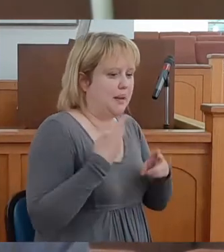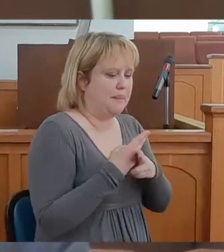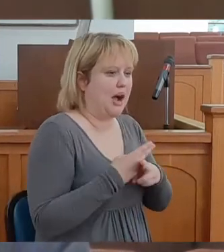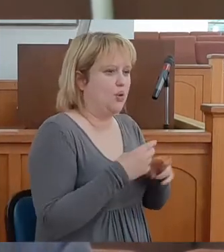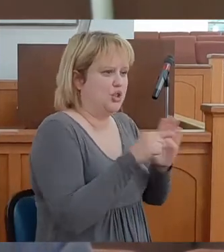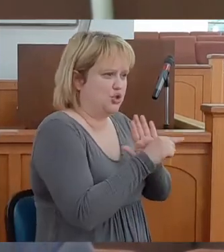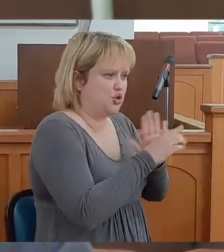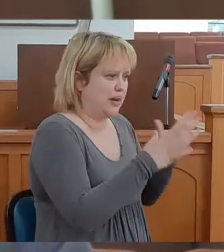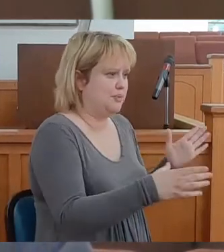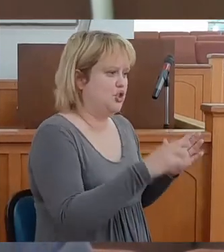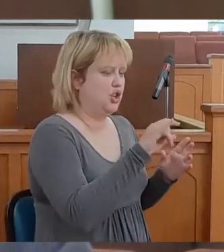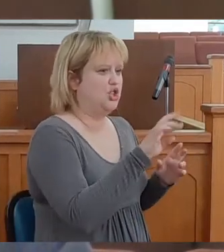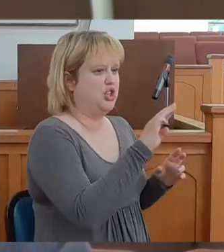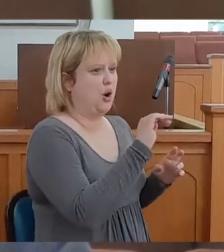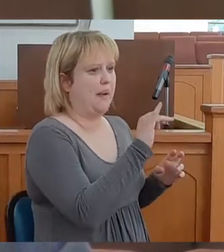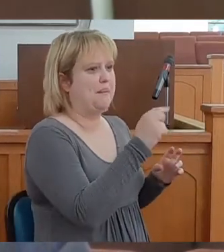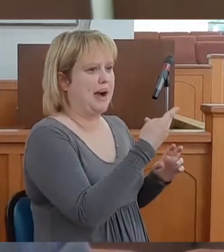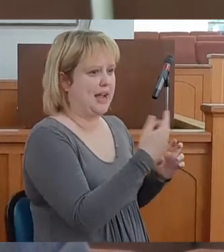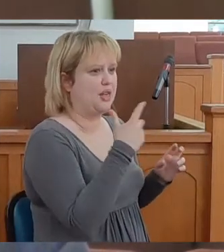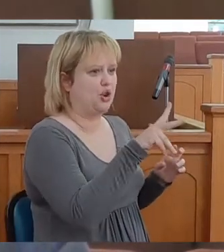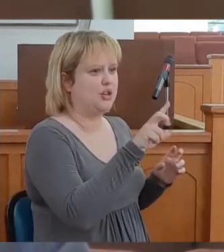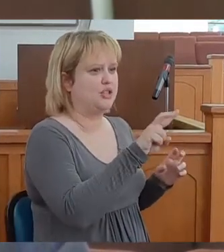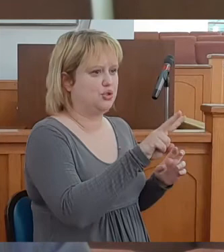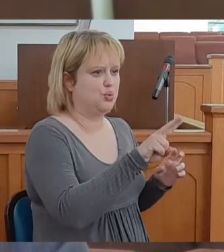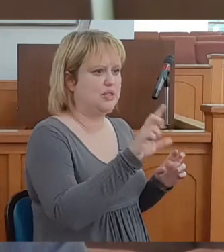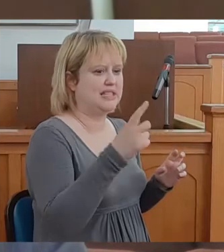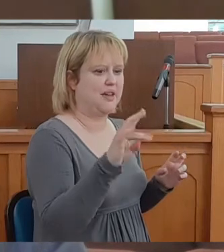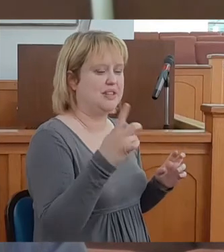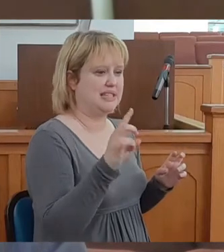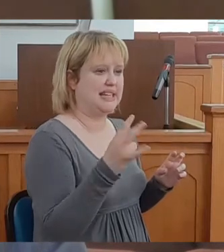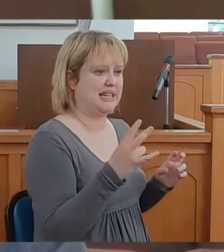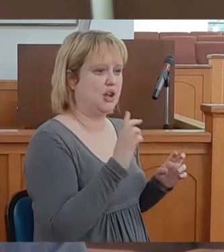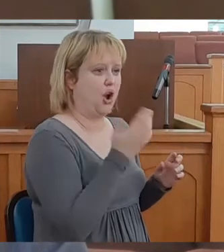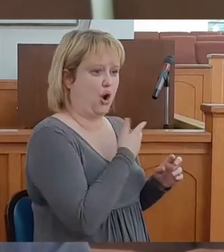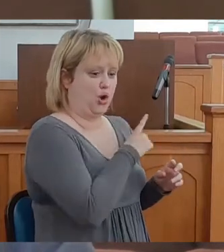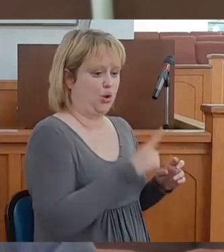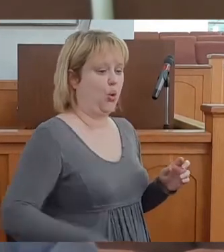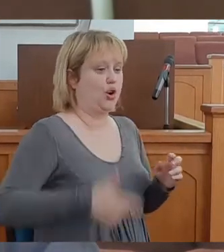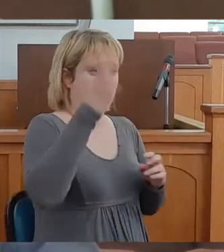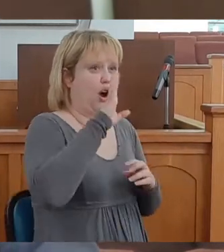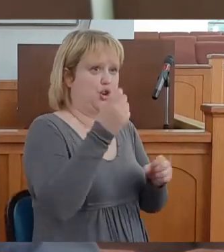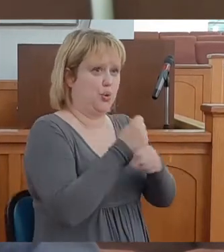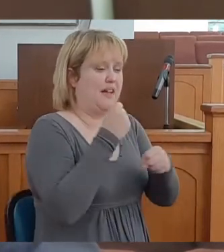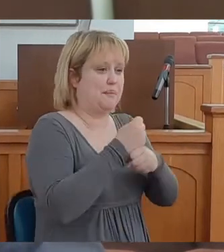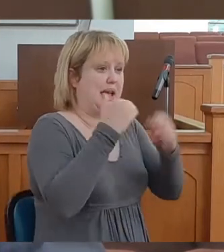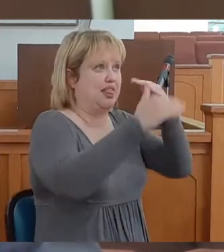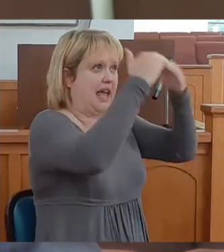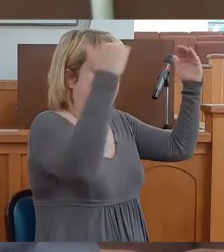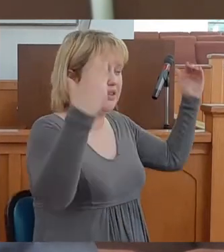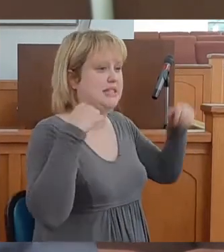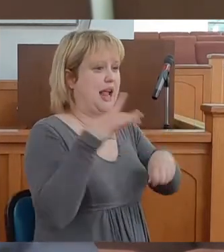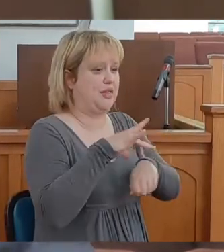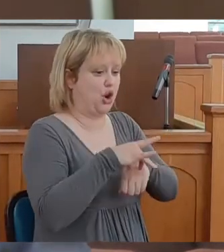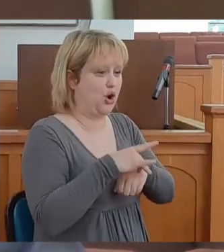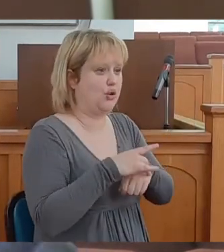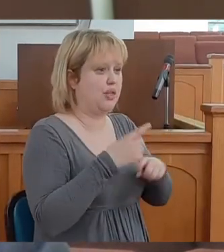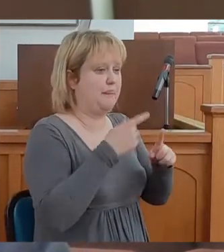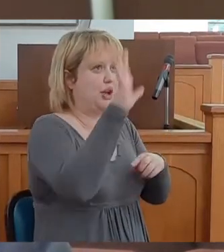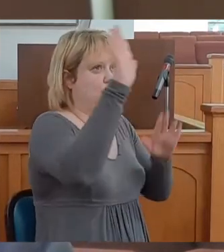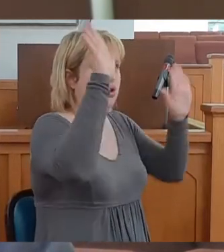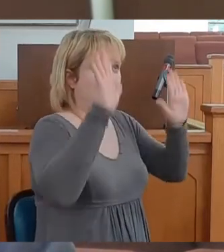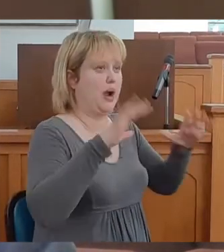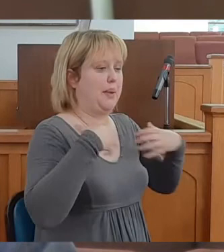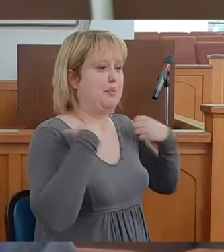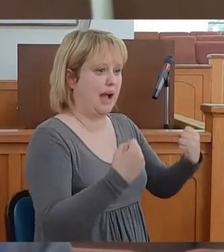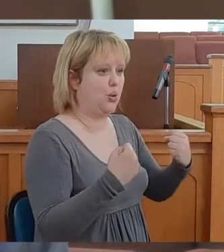scripture in Jeremiah 32, 17. Our Lord God, you have made the heavens and the earth by your great